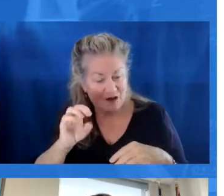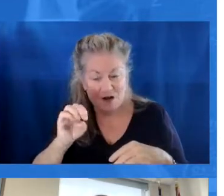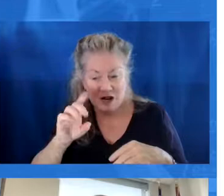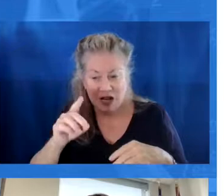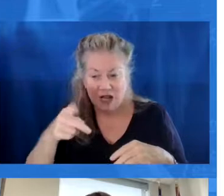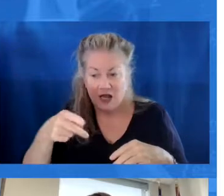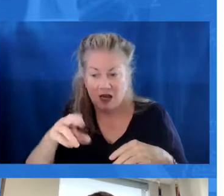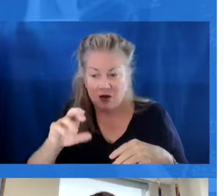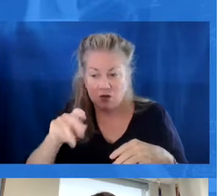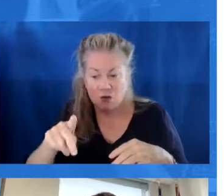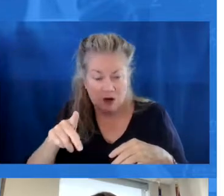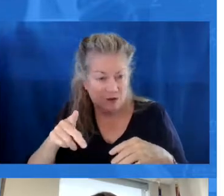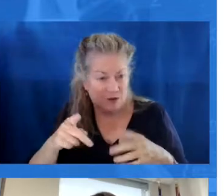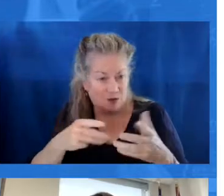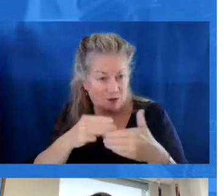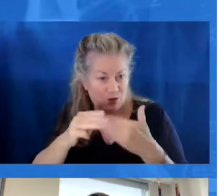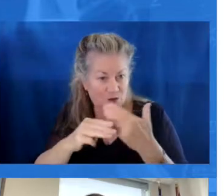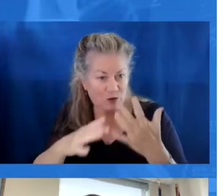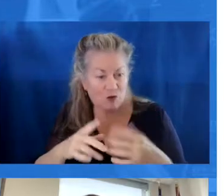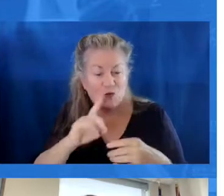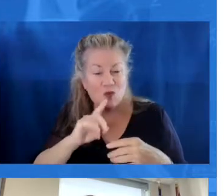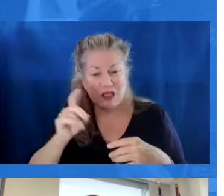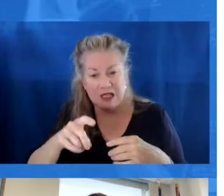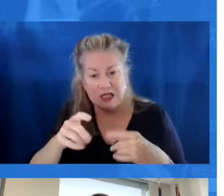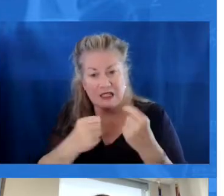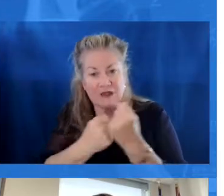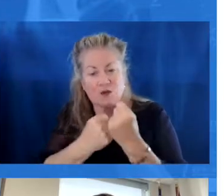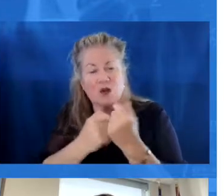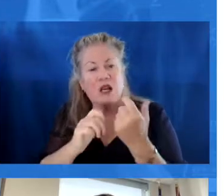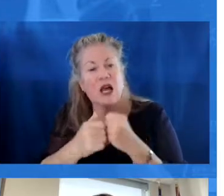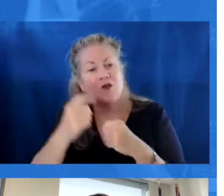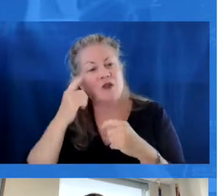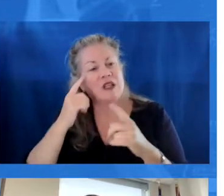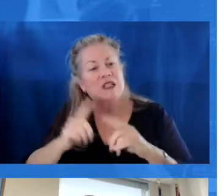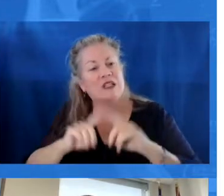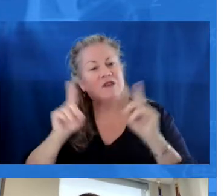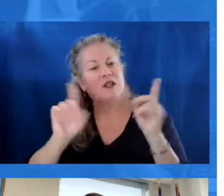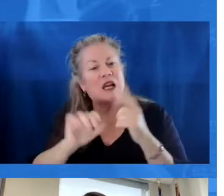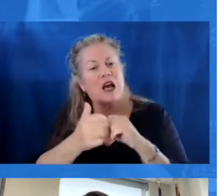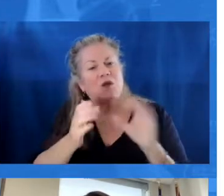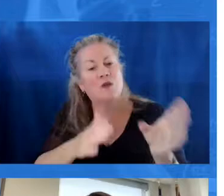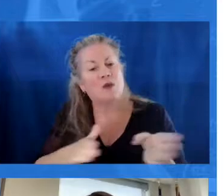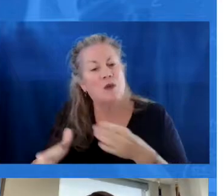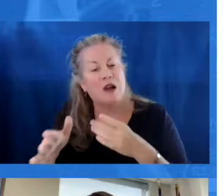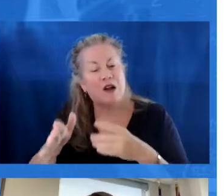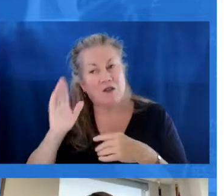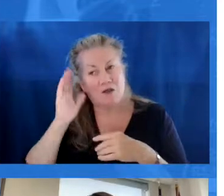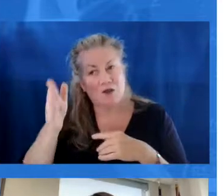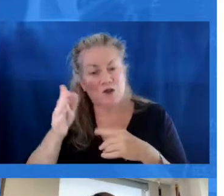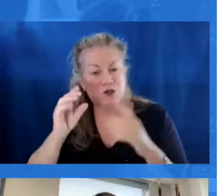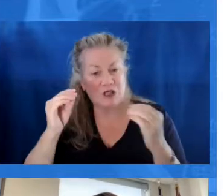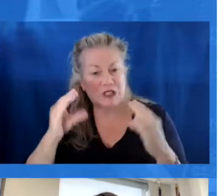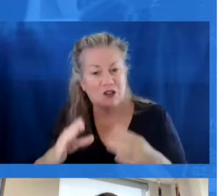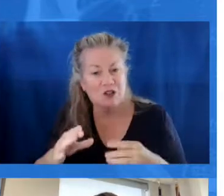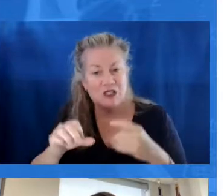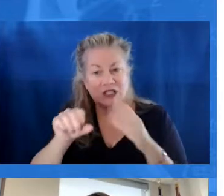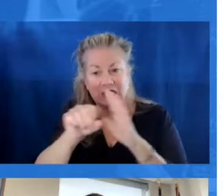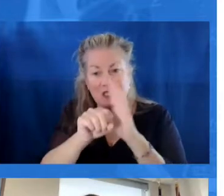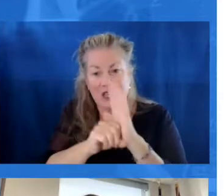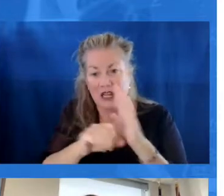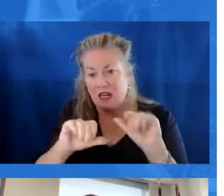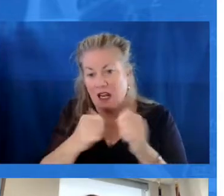work. Our ed prep programs and providers who really need support and have to think differently about how we prepare our future teachers.